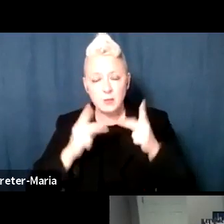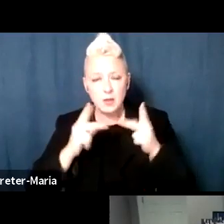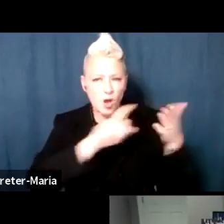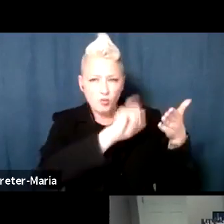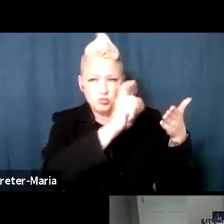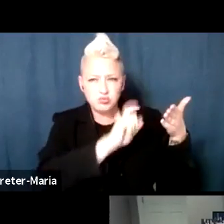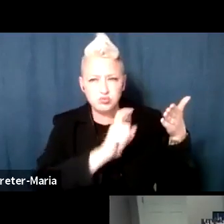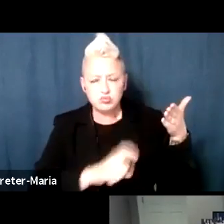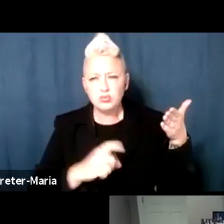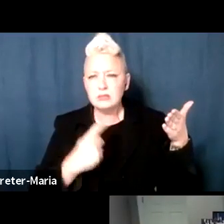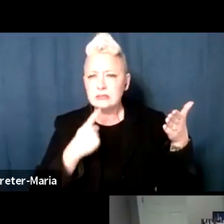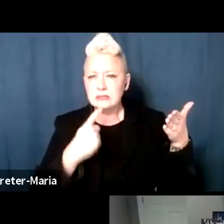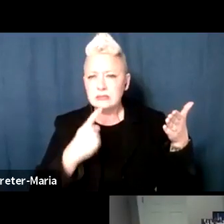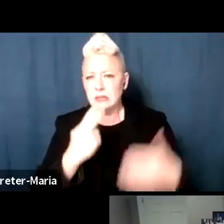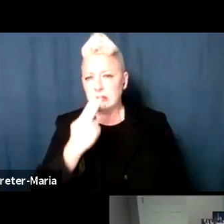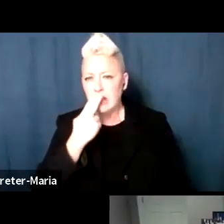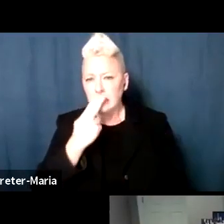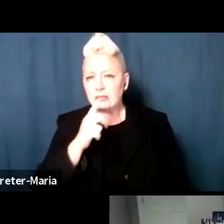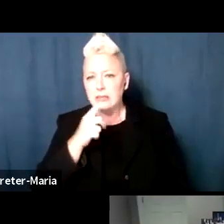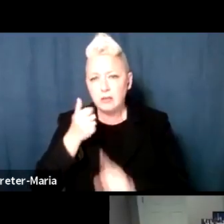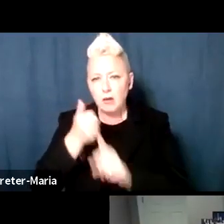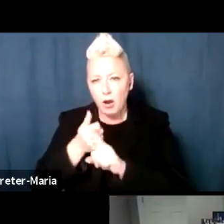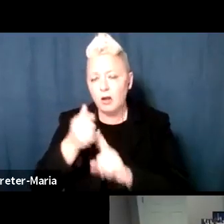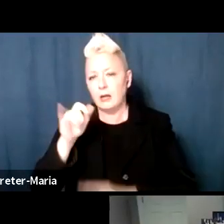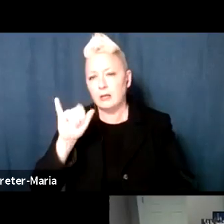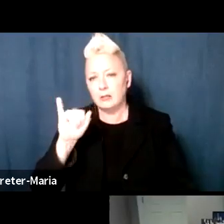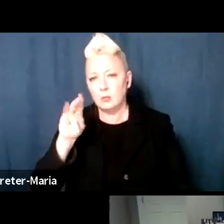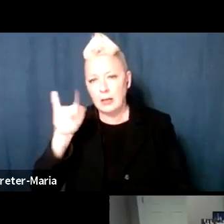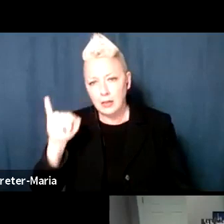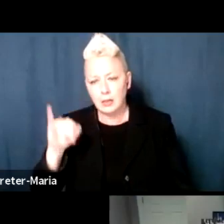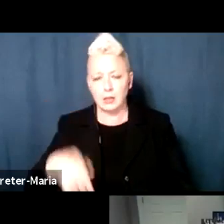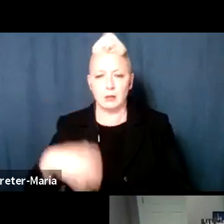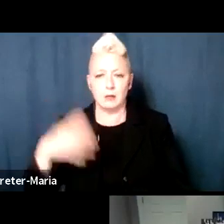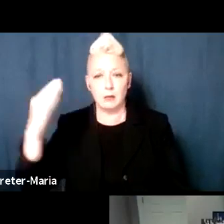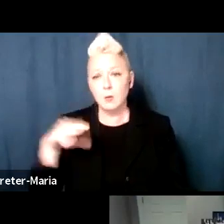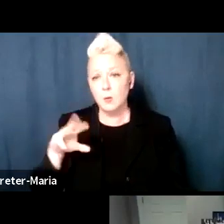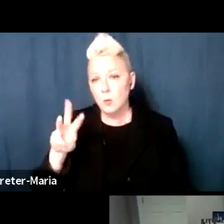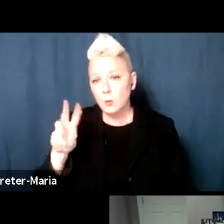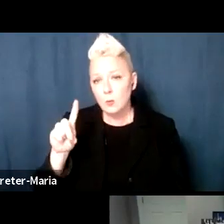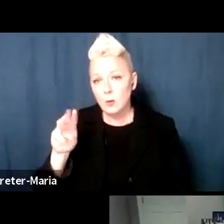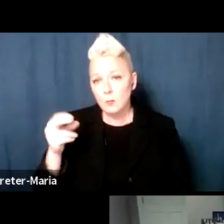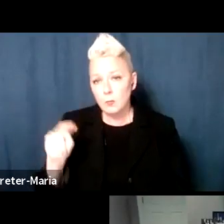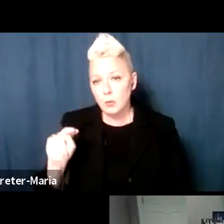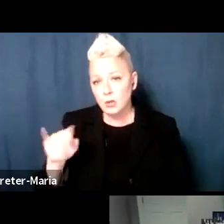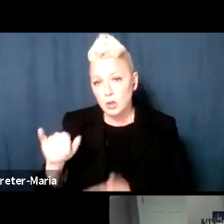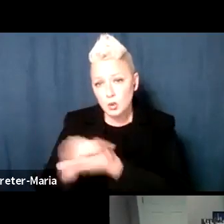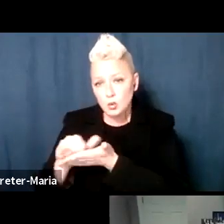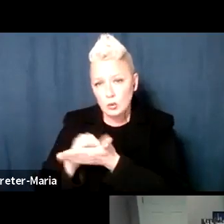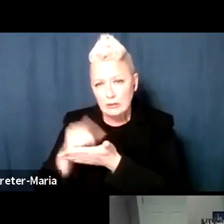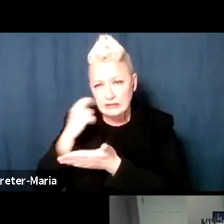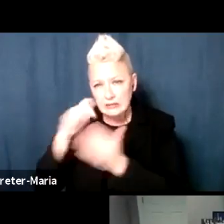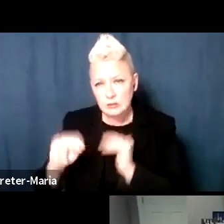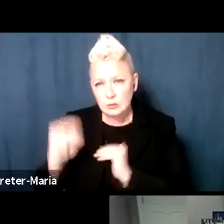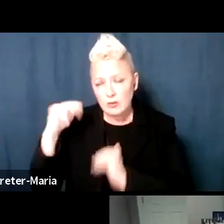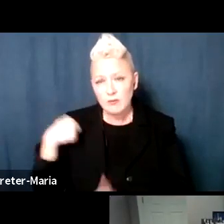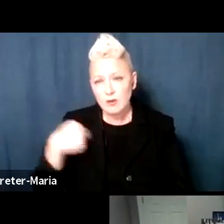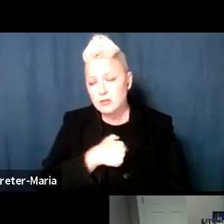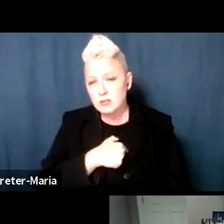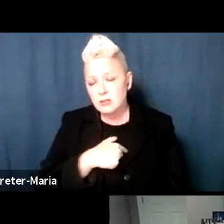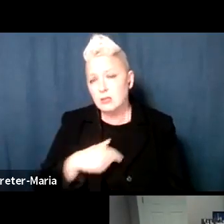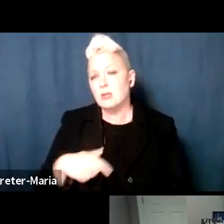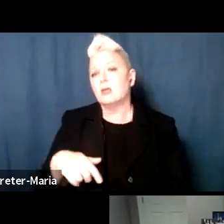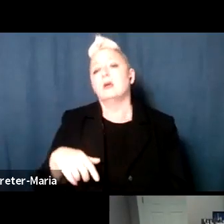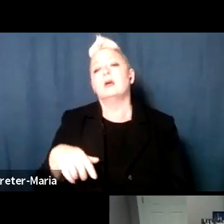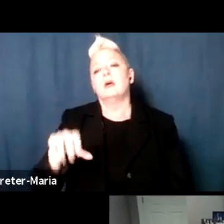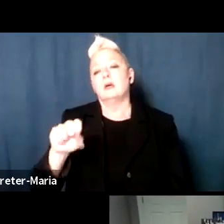Nazis are Israelis. In Woodburn, New York, just north of us, a Hasidic synagogue was